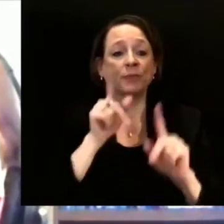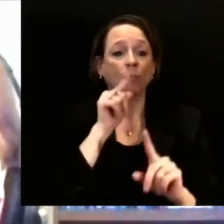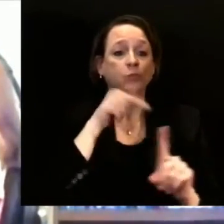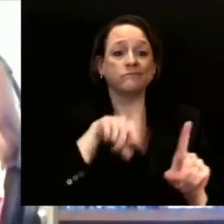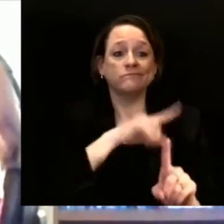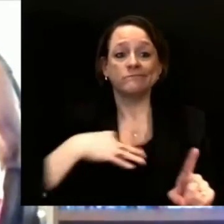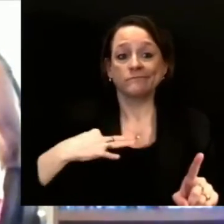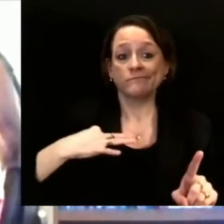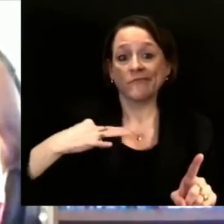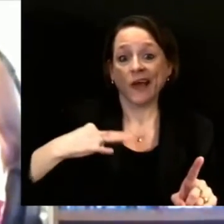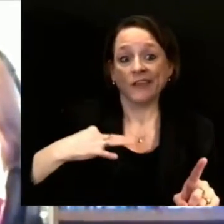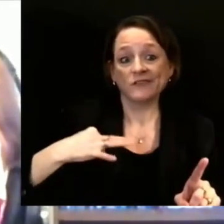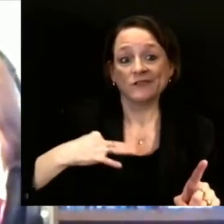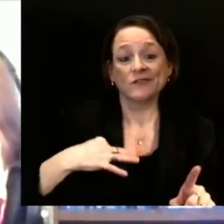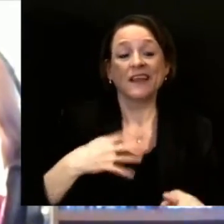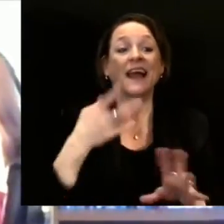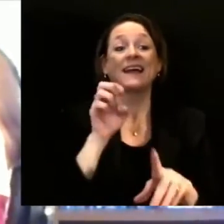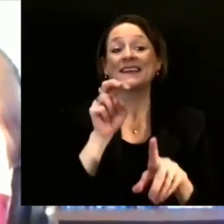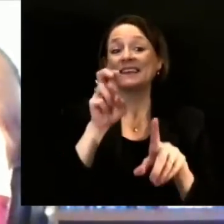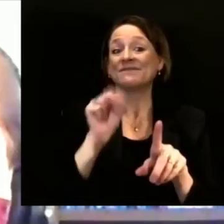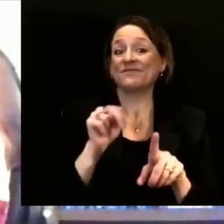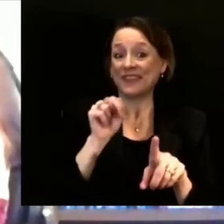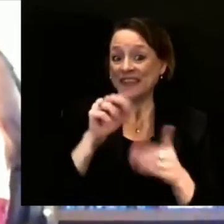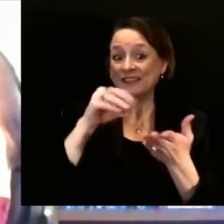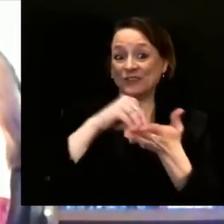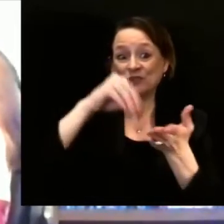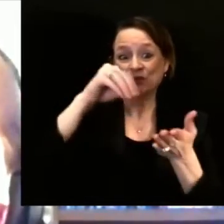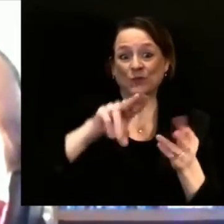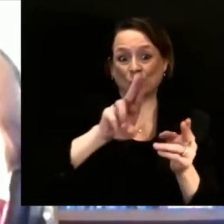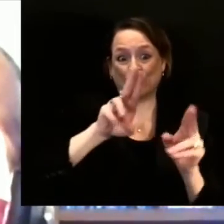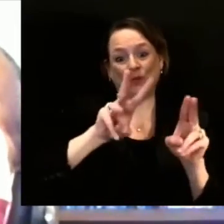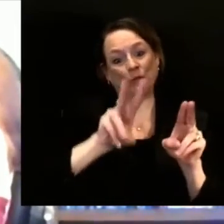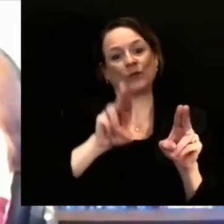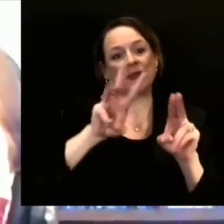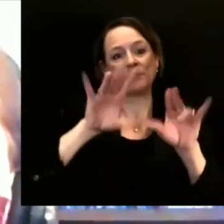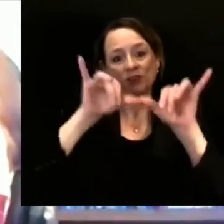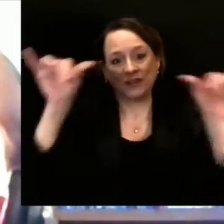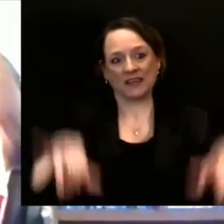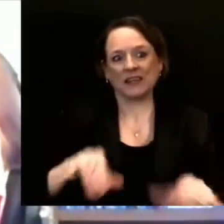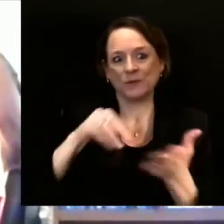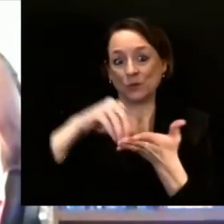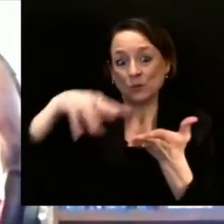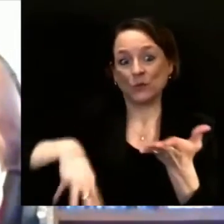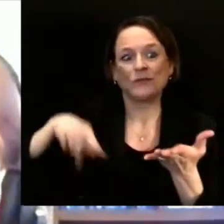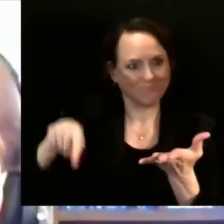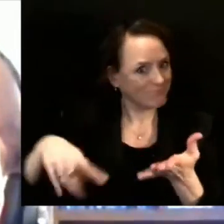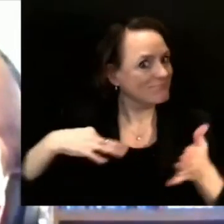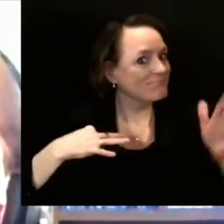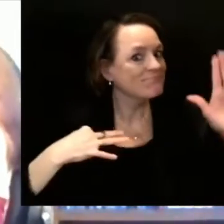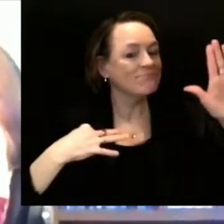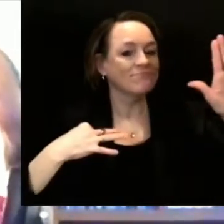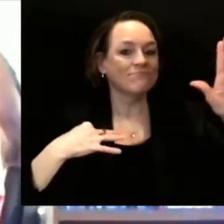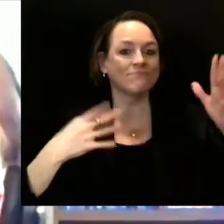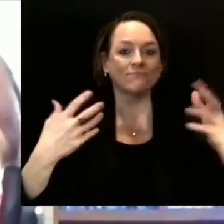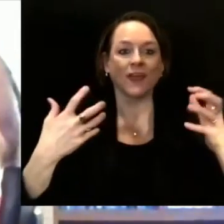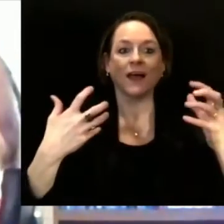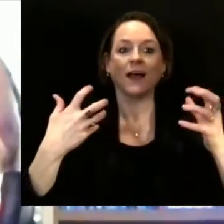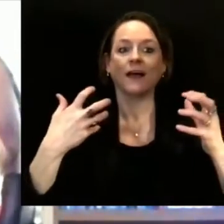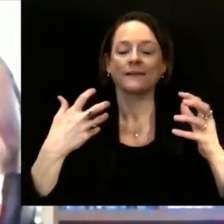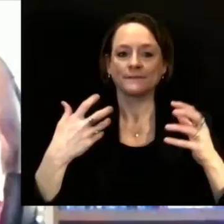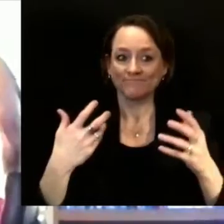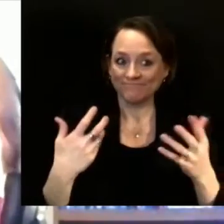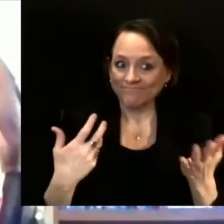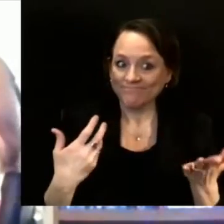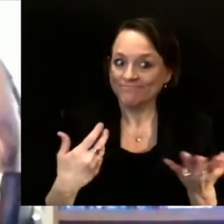across the UW system who are studying in the health sciences. And so these teams are available, local health departments can